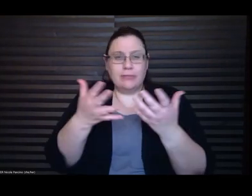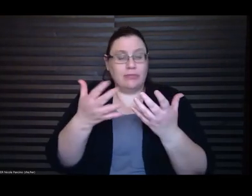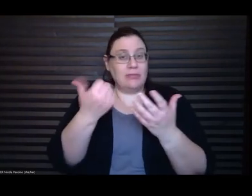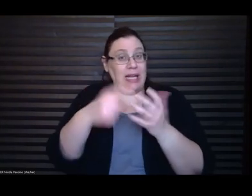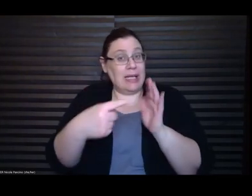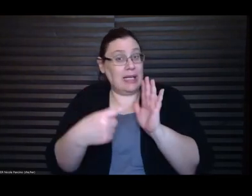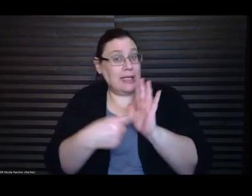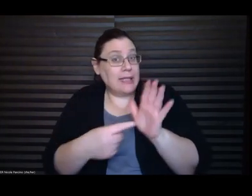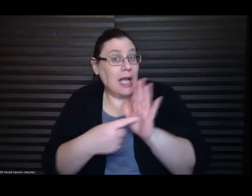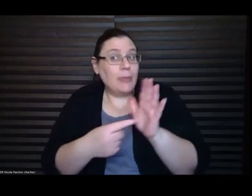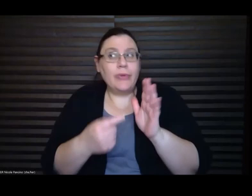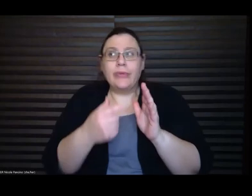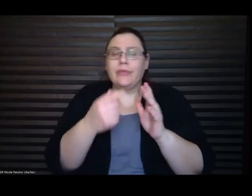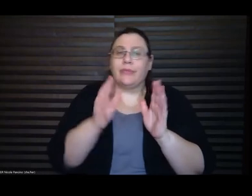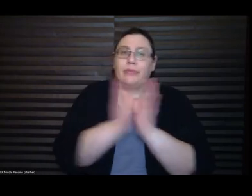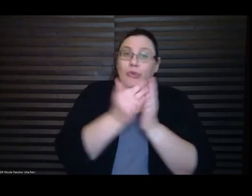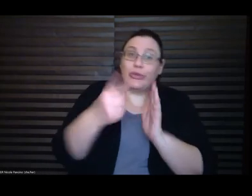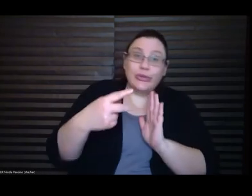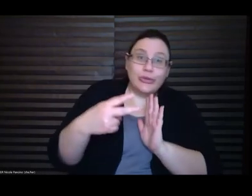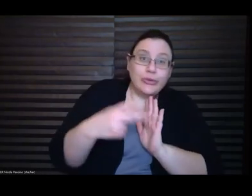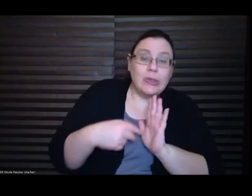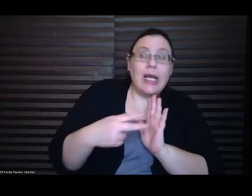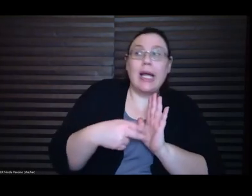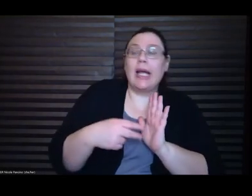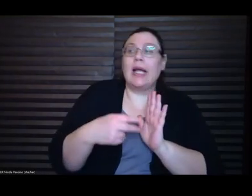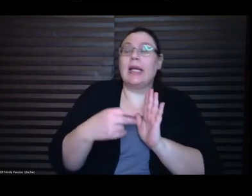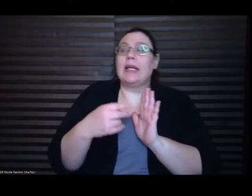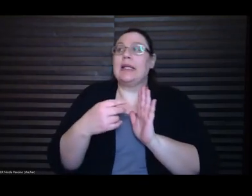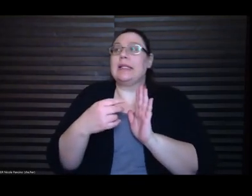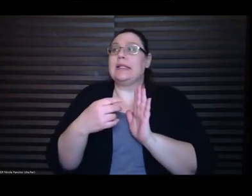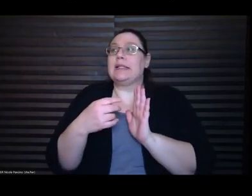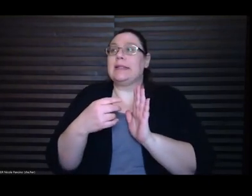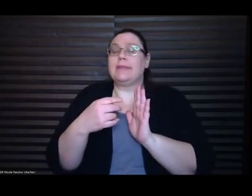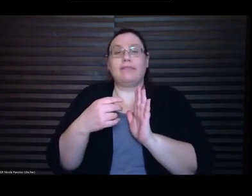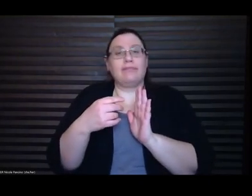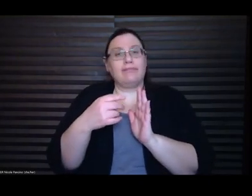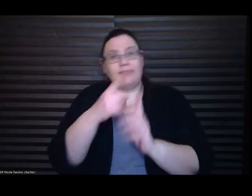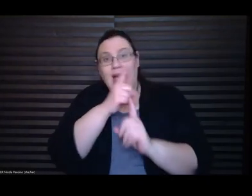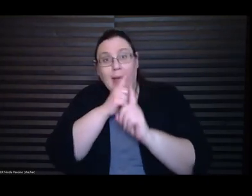ambitions that you had? I'm really, really curious about that. Yeah.